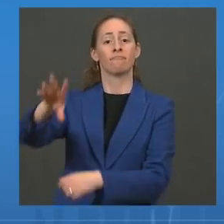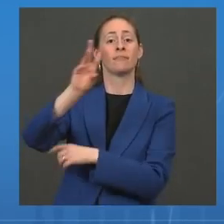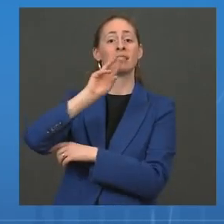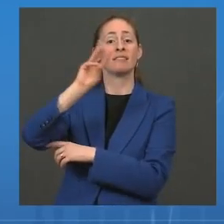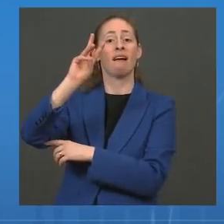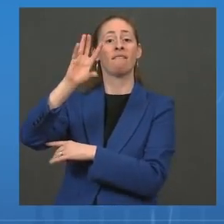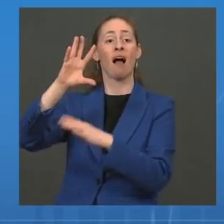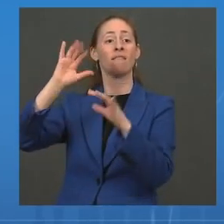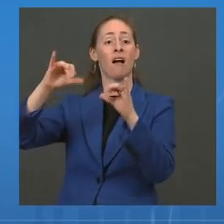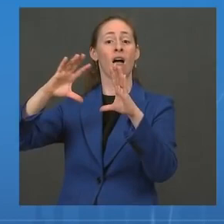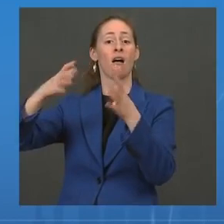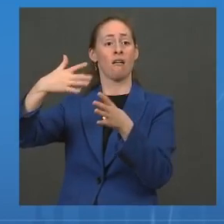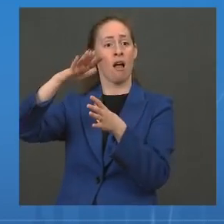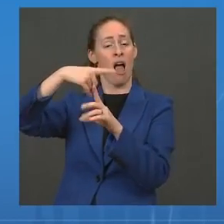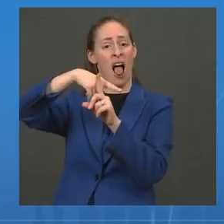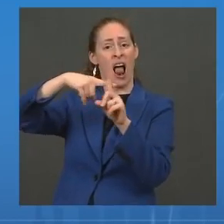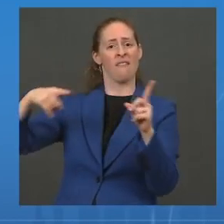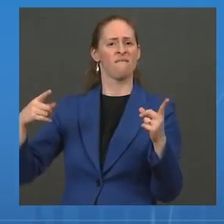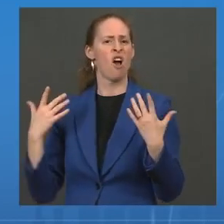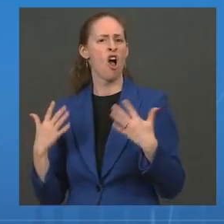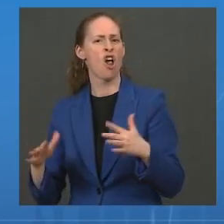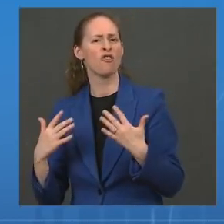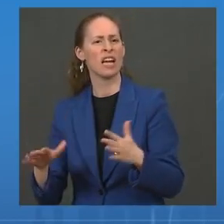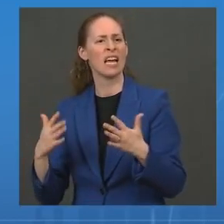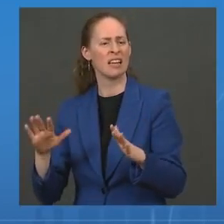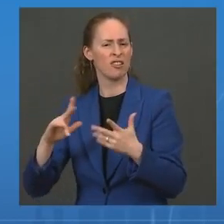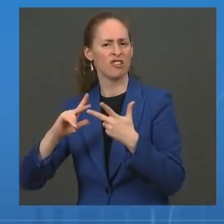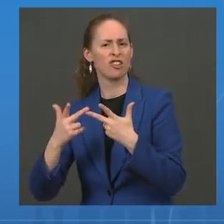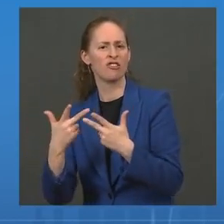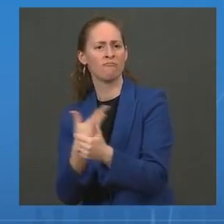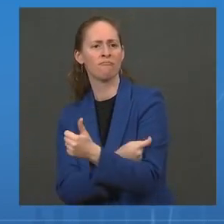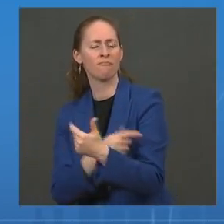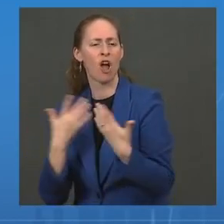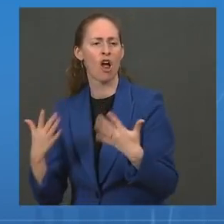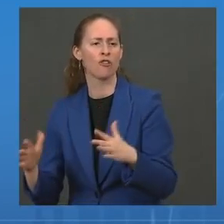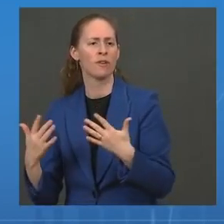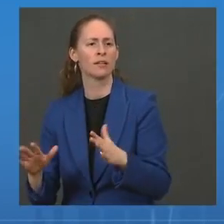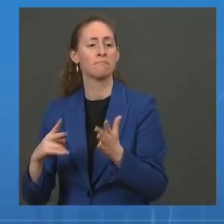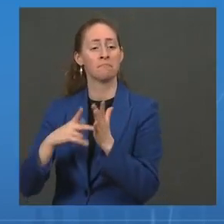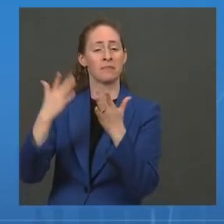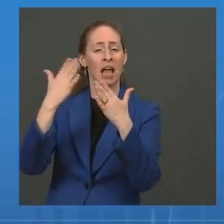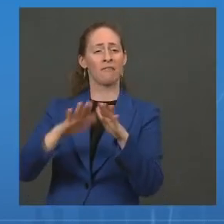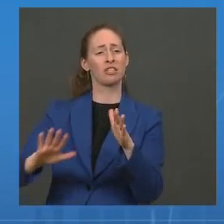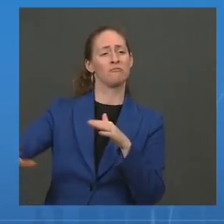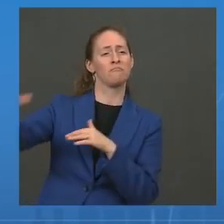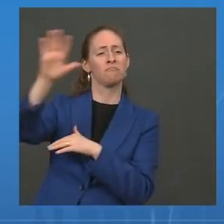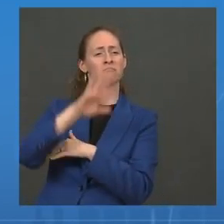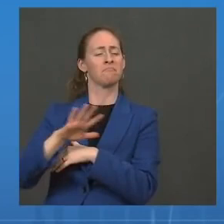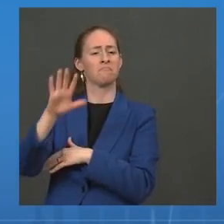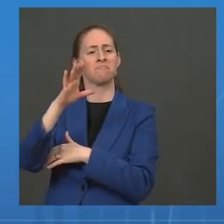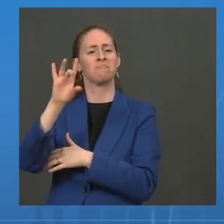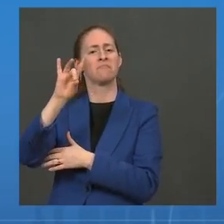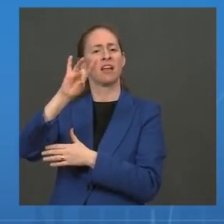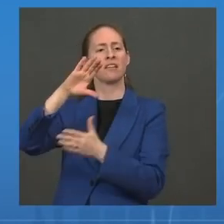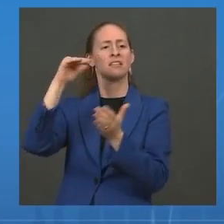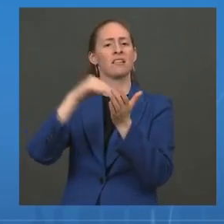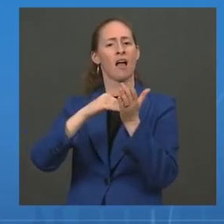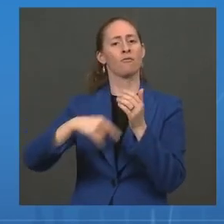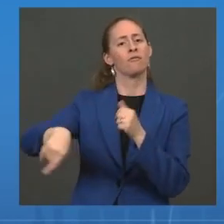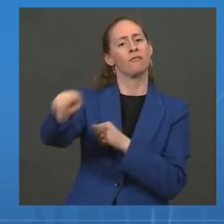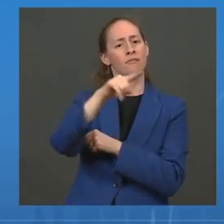progress. This month, so far, we're averaging close to 800,000 booster shots and arms per day.